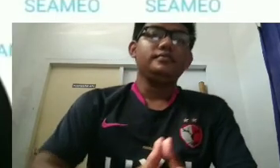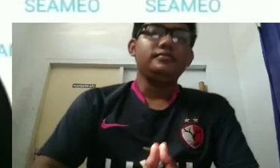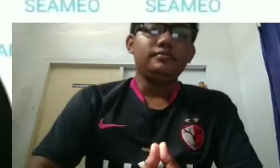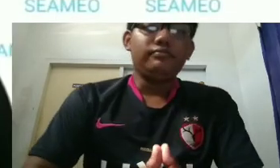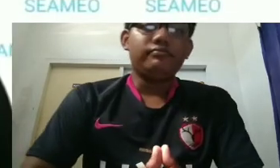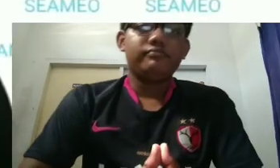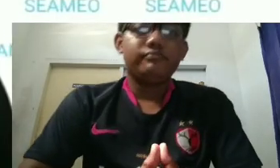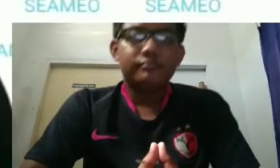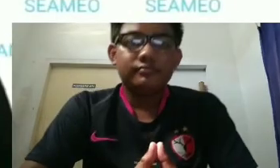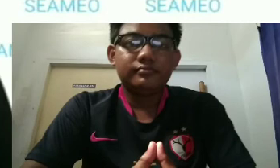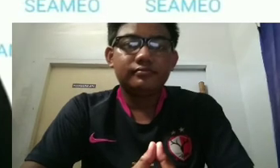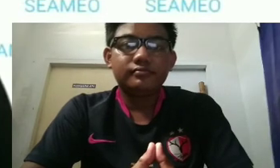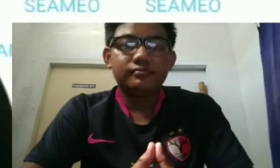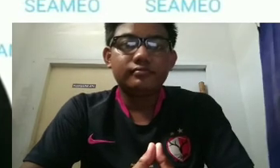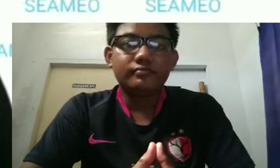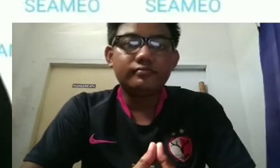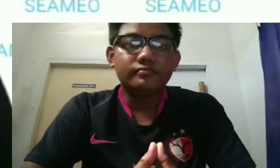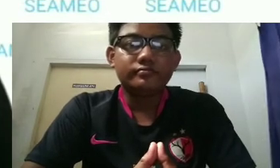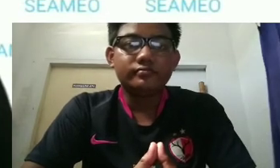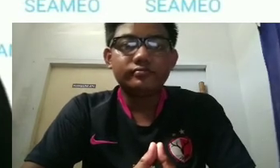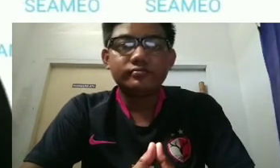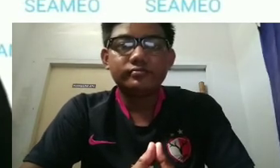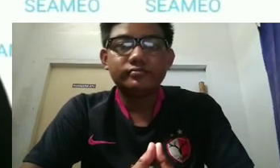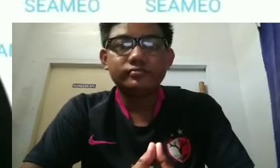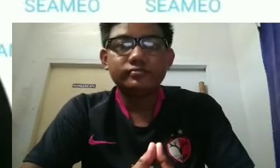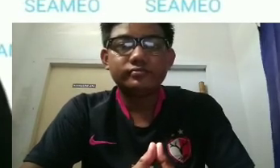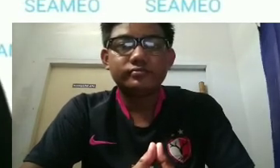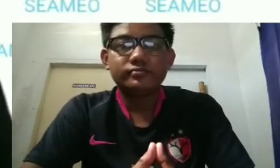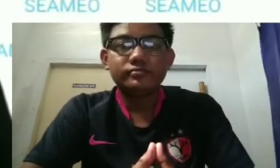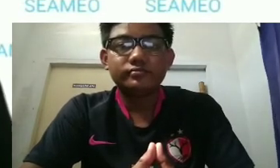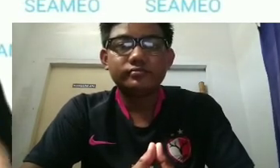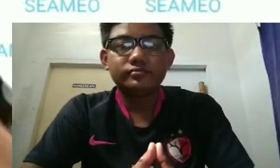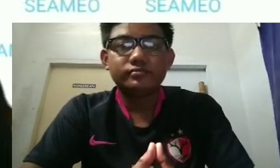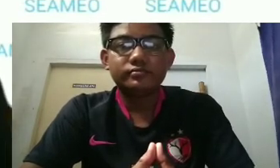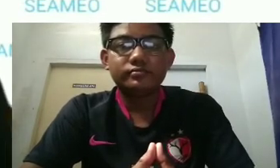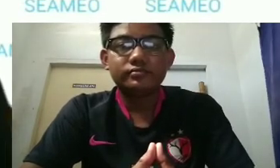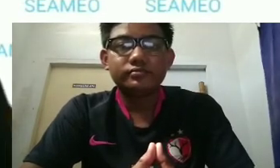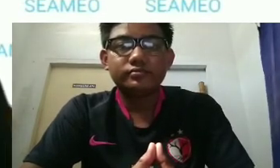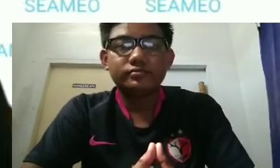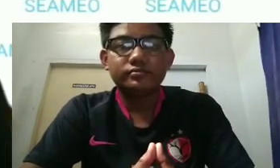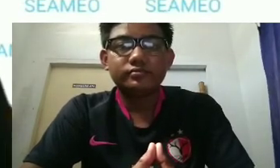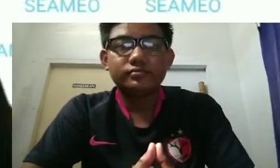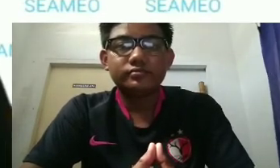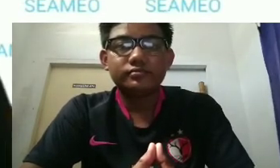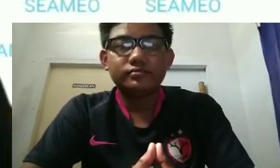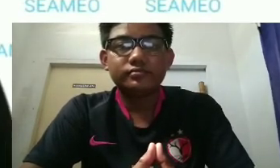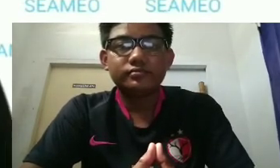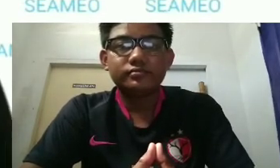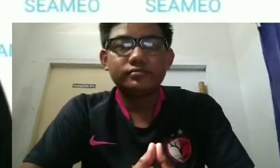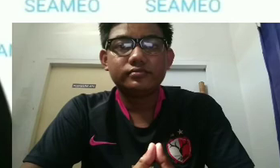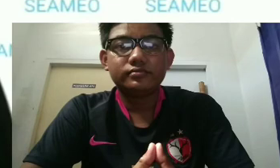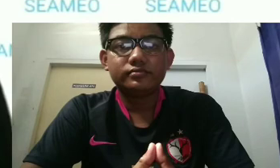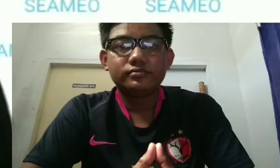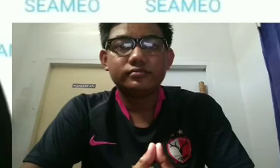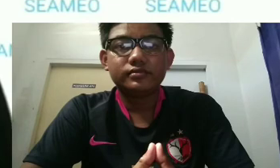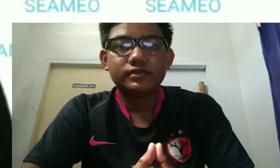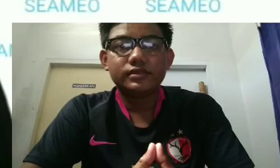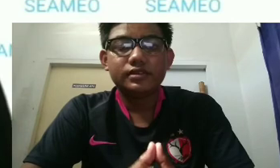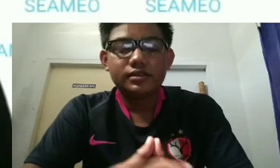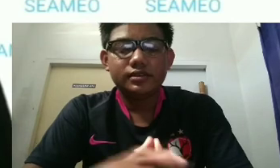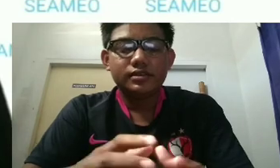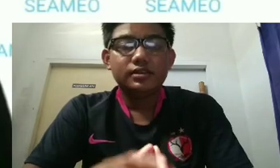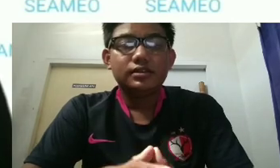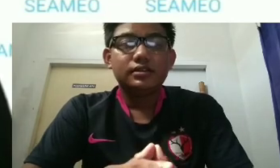We expect that the stories of success in the video clips could be good models for educational institutions,